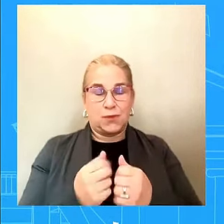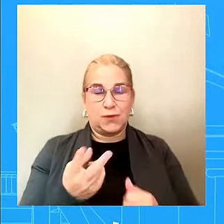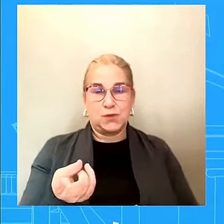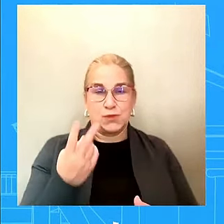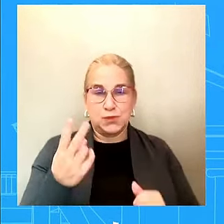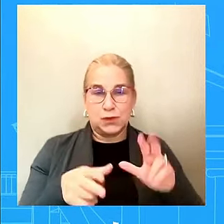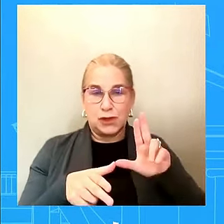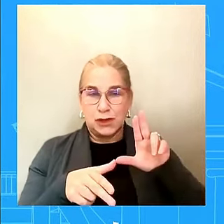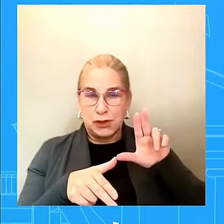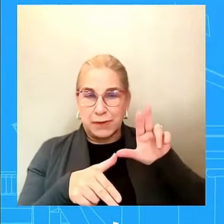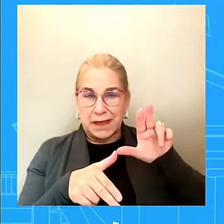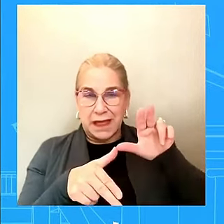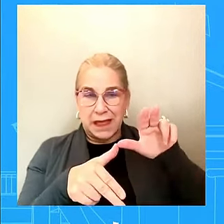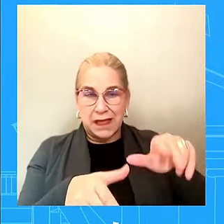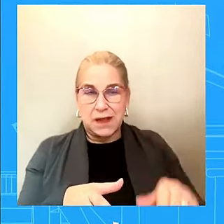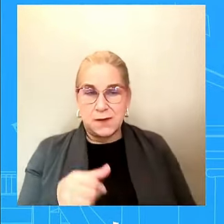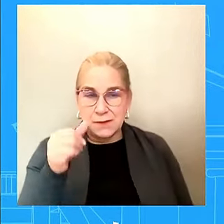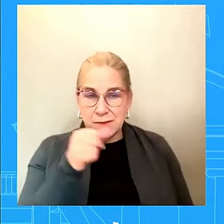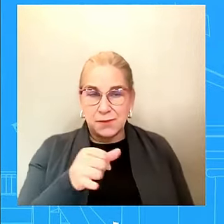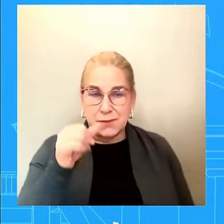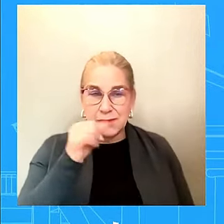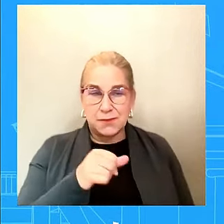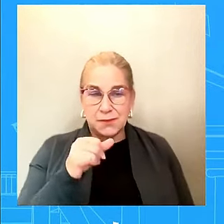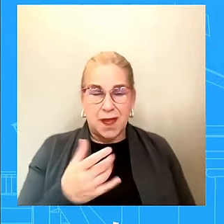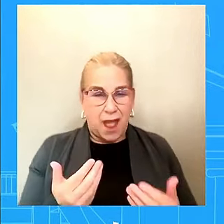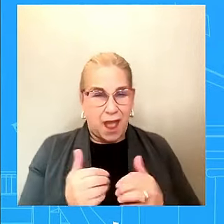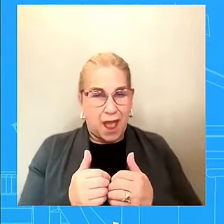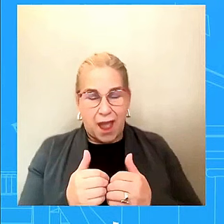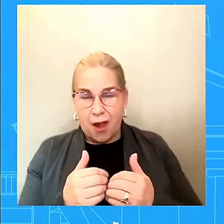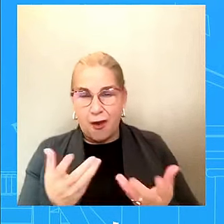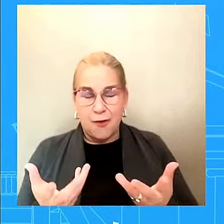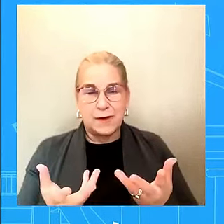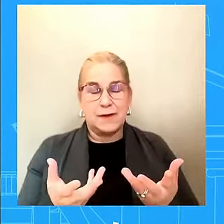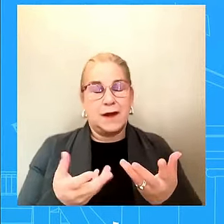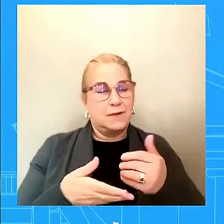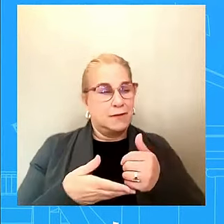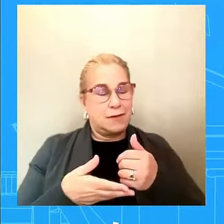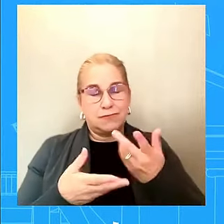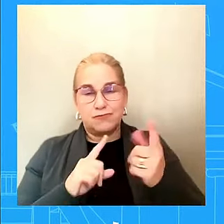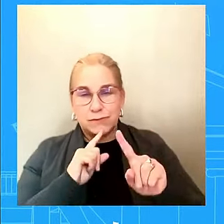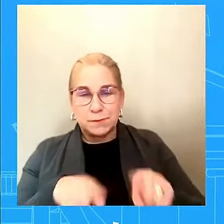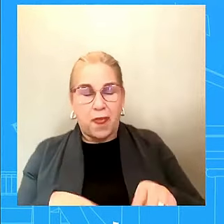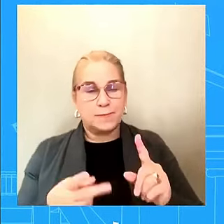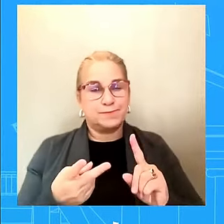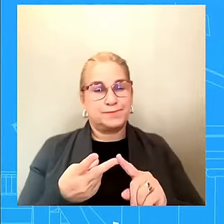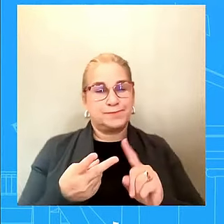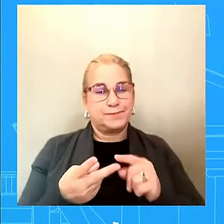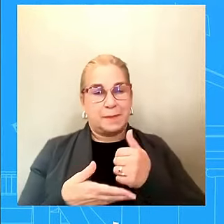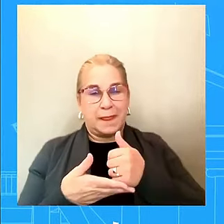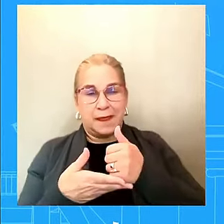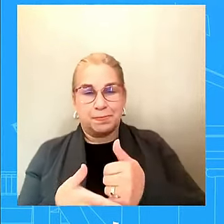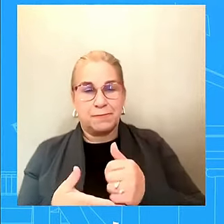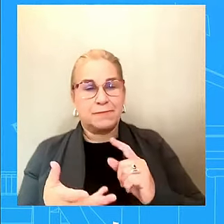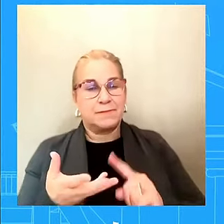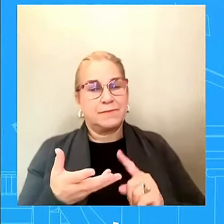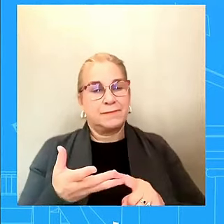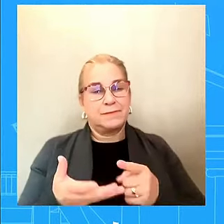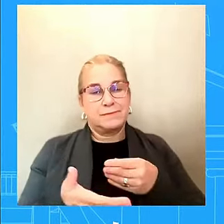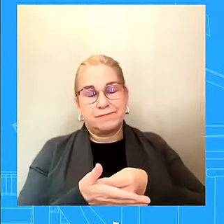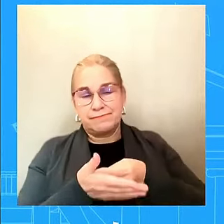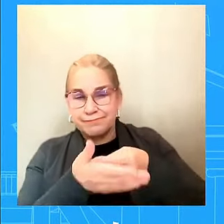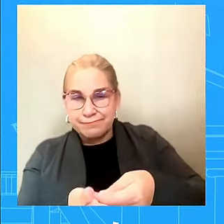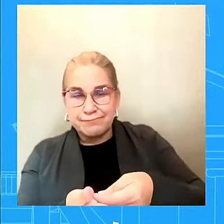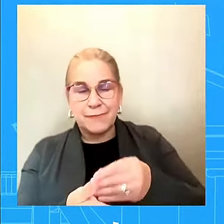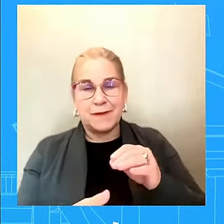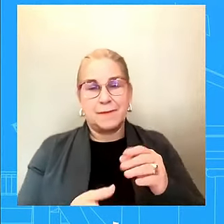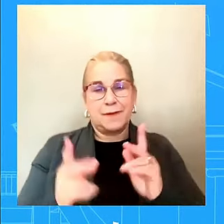of the hurricane and making sure that we're responding, uh, to folks on the ground. Um, and look, they're going to continue to work closely